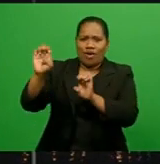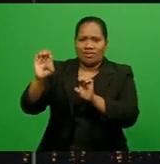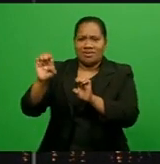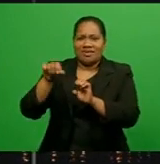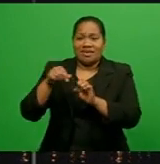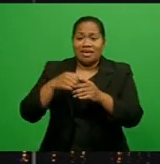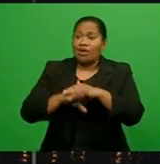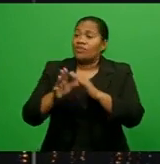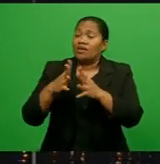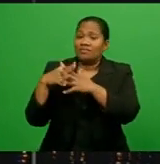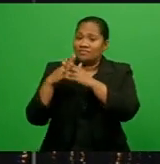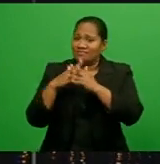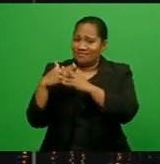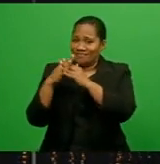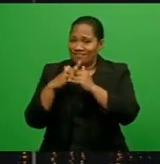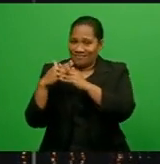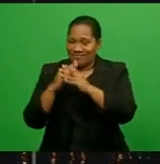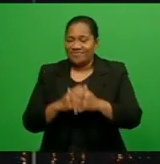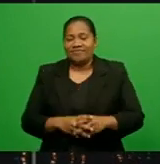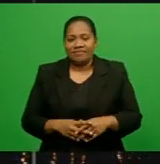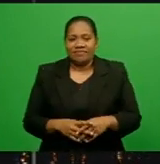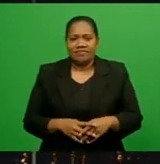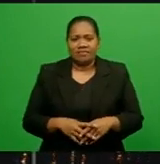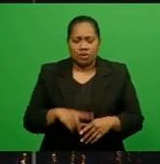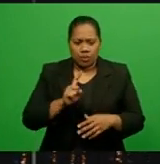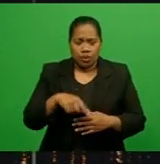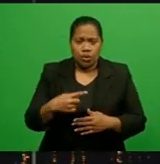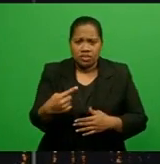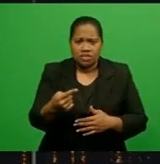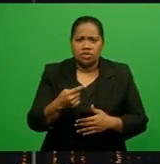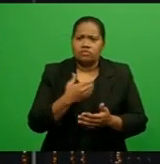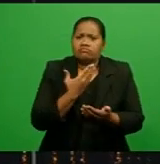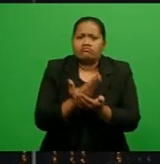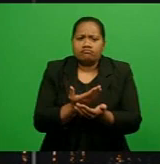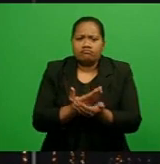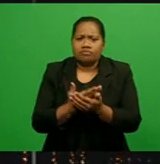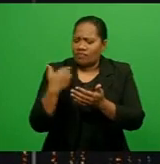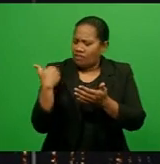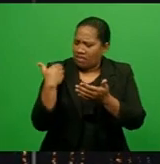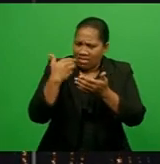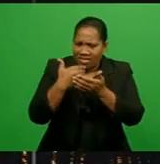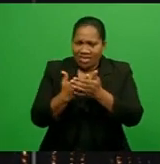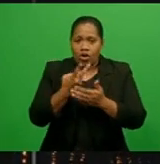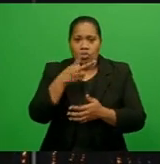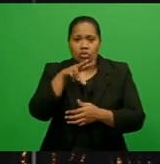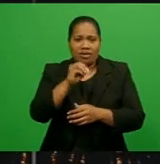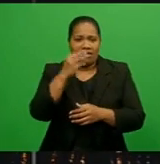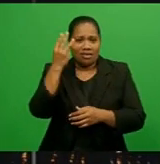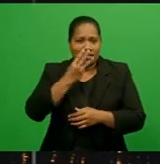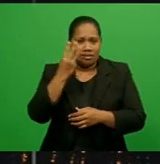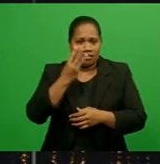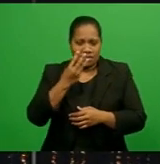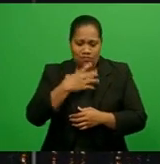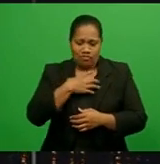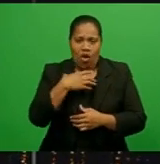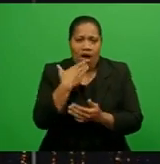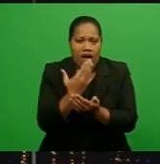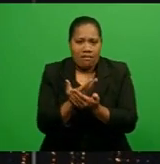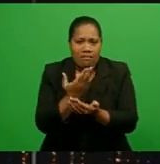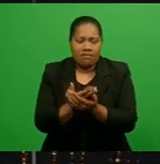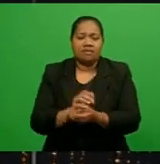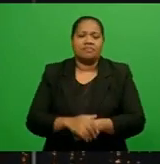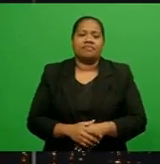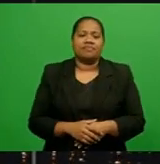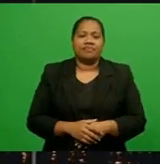States market, with continuous demand over the years since 2013. Senior Trade and Export Advisor for Investment Fiji,